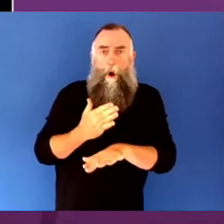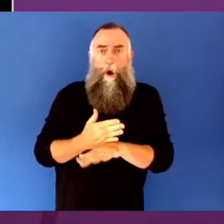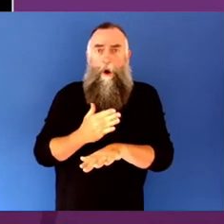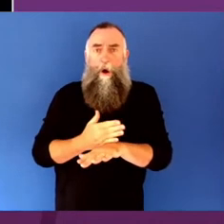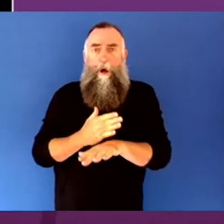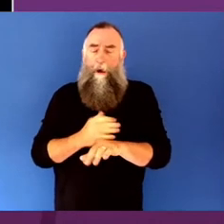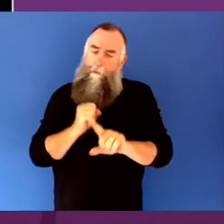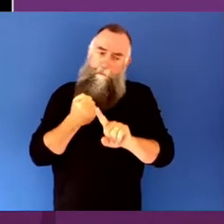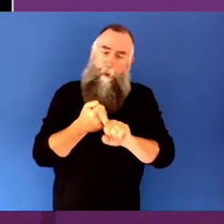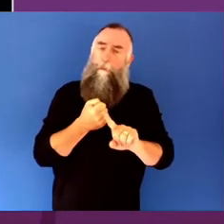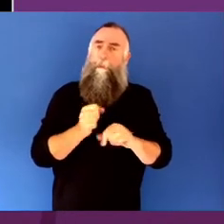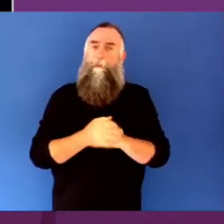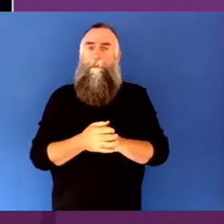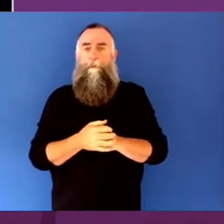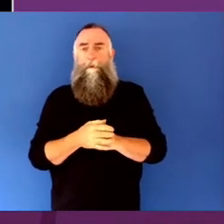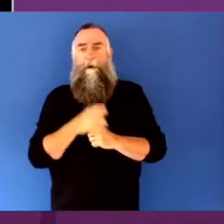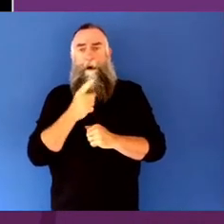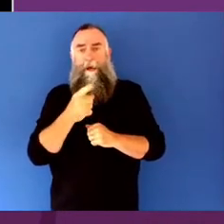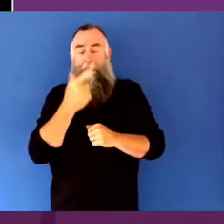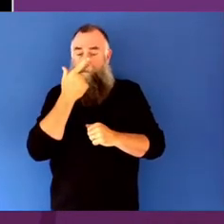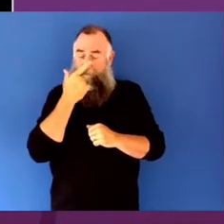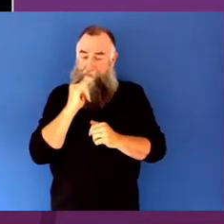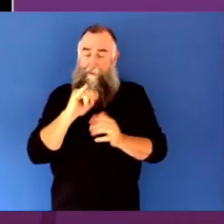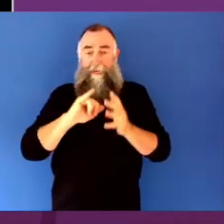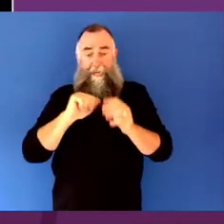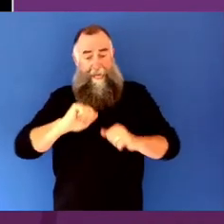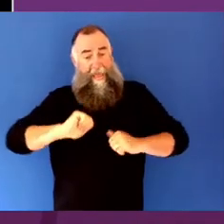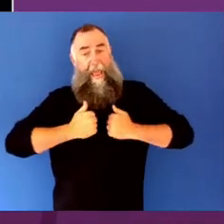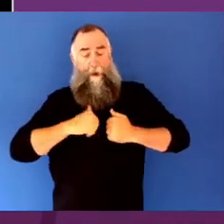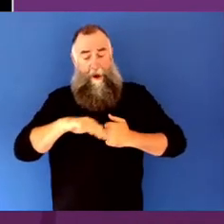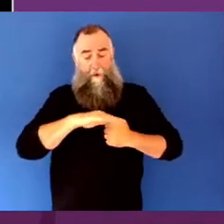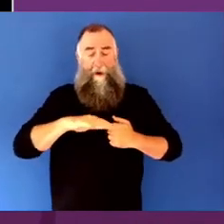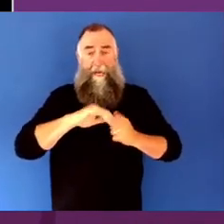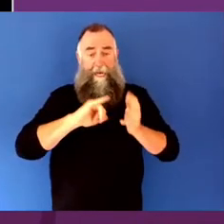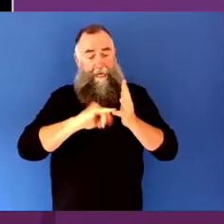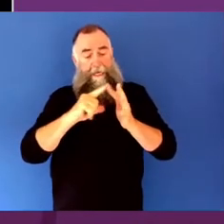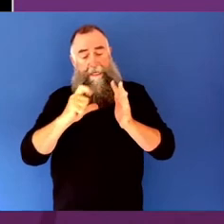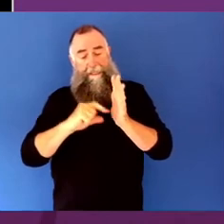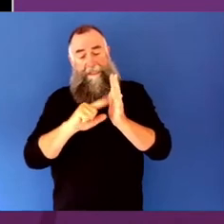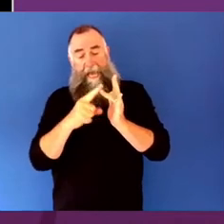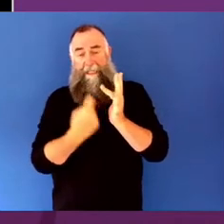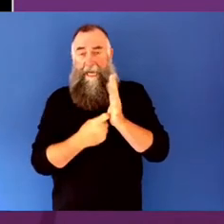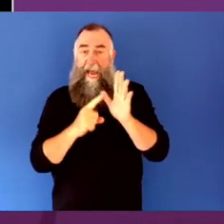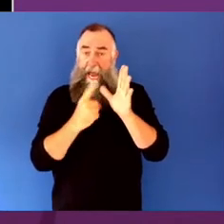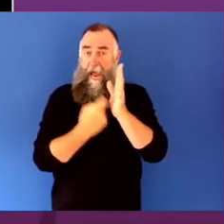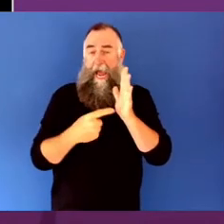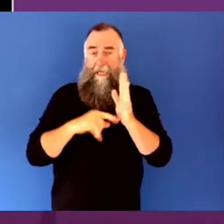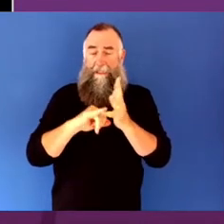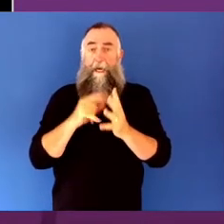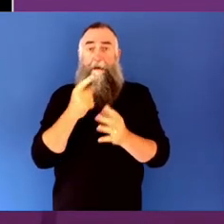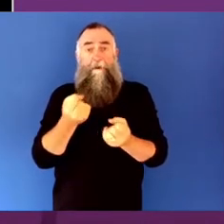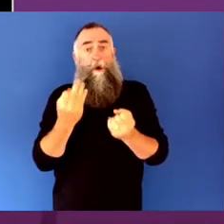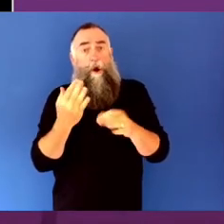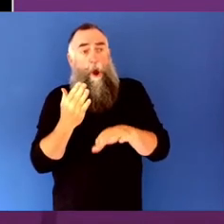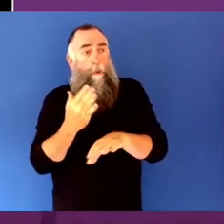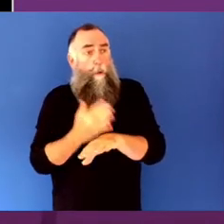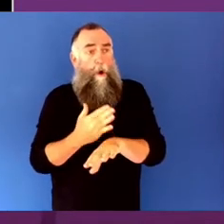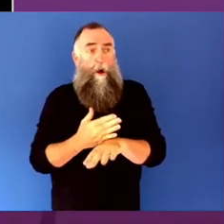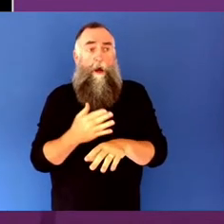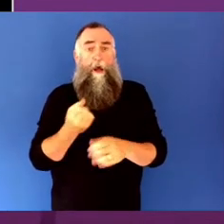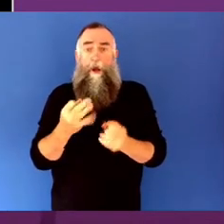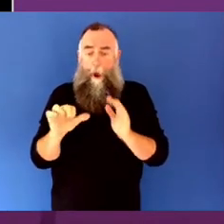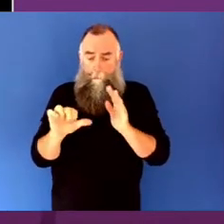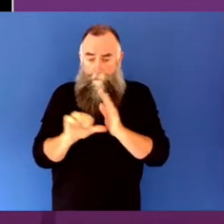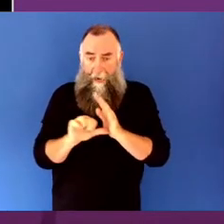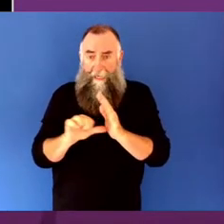where people bring such a passion to their work, that if you're not able to work, not only does it have dire economic consequences, you might not have the money for the rent this